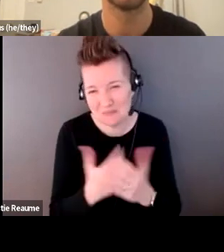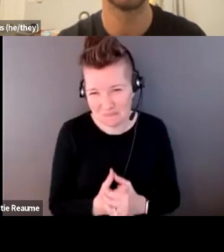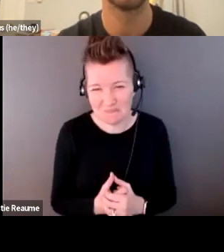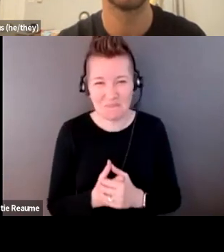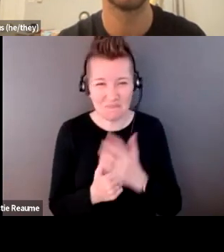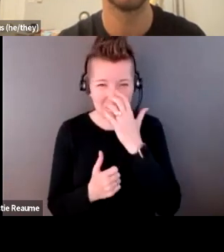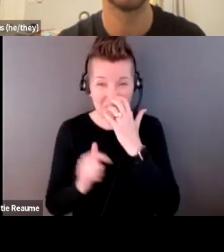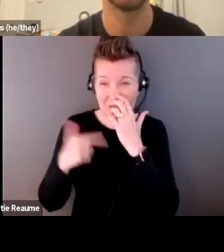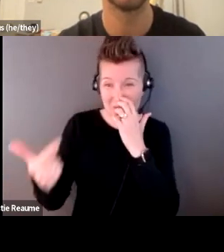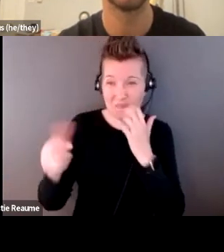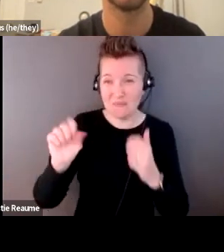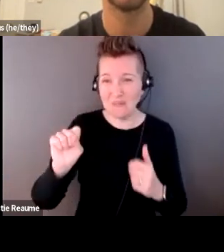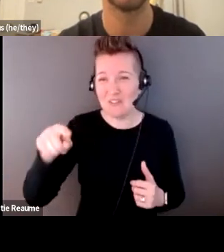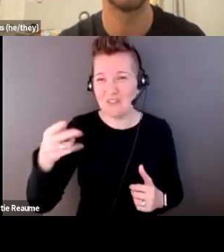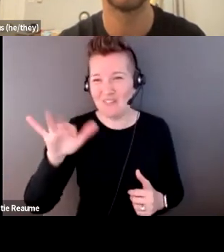Um, I'm passing it back to Sophie.